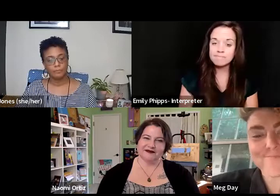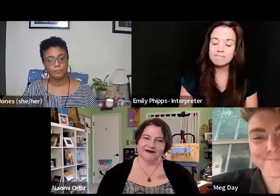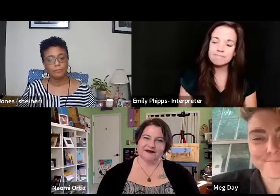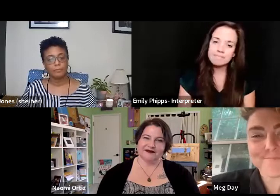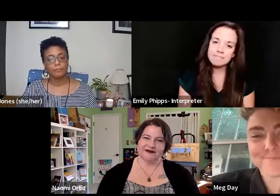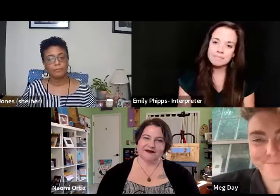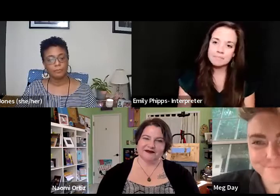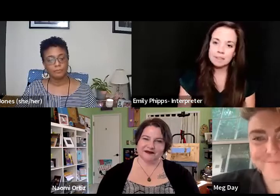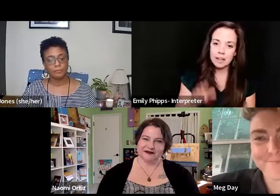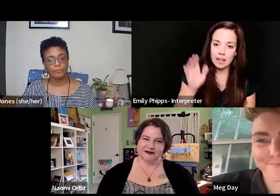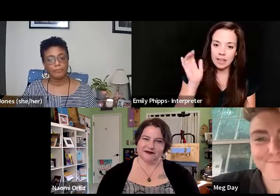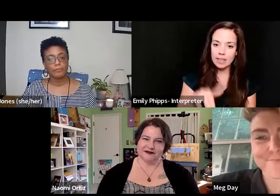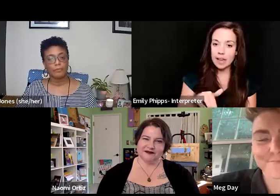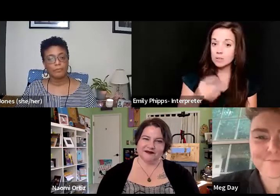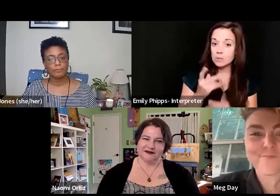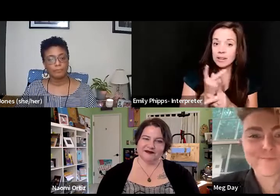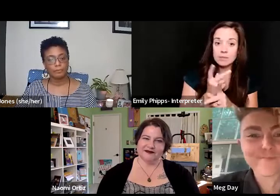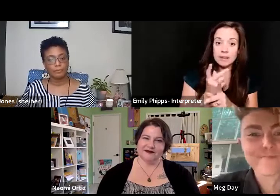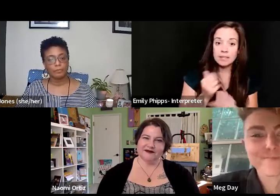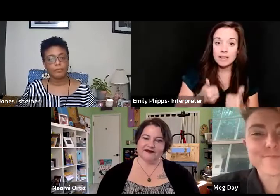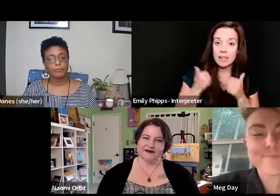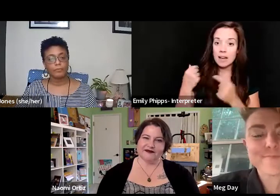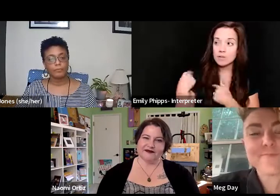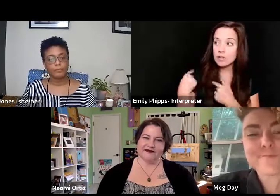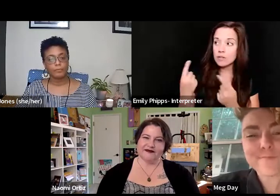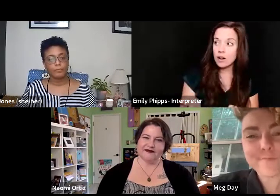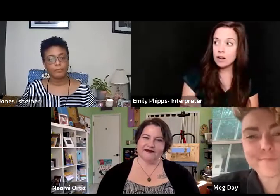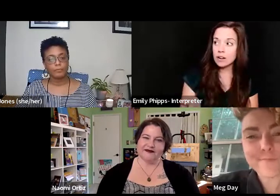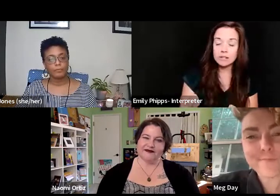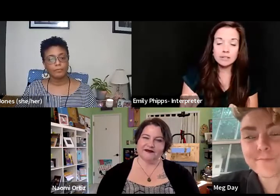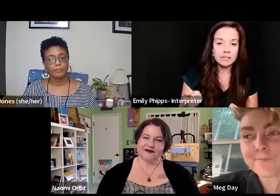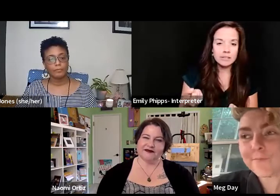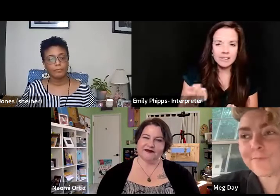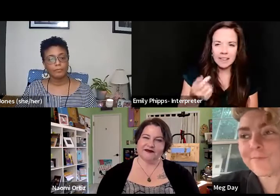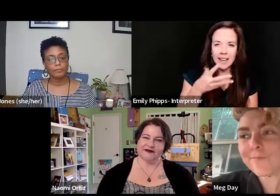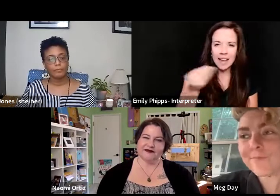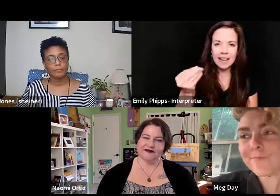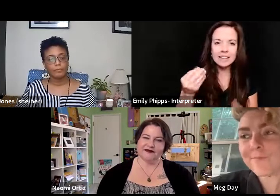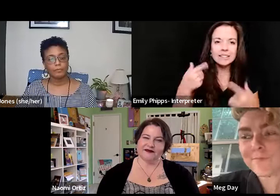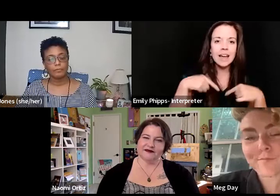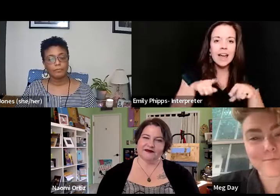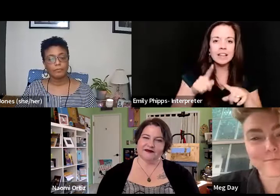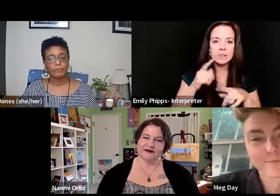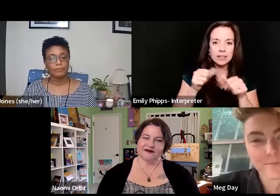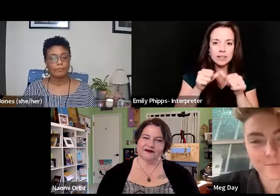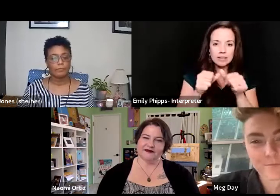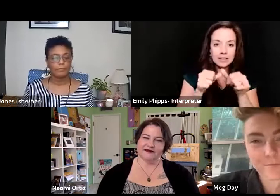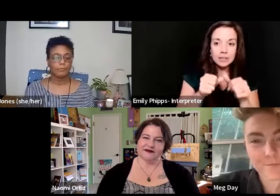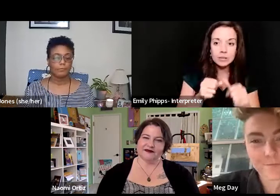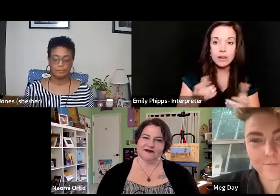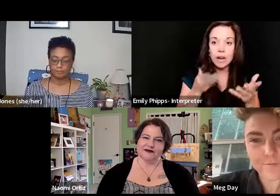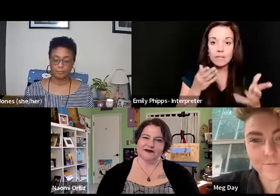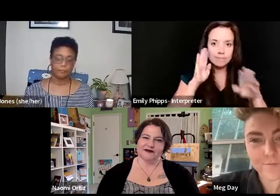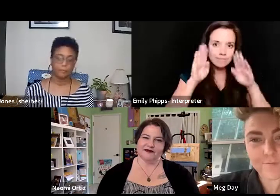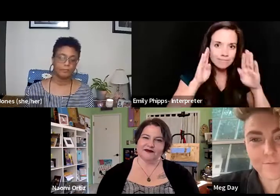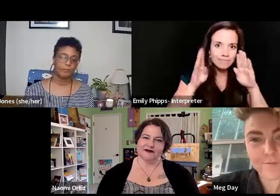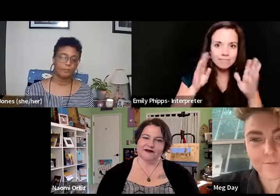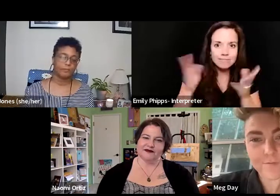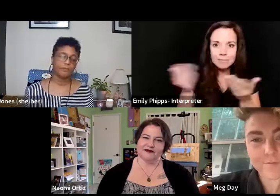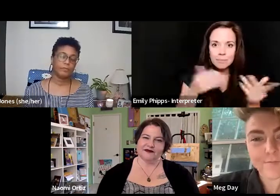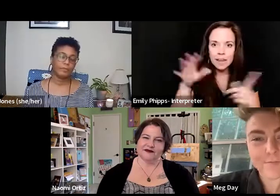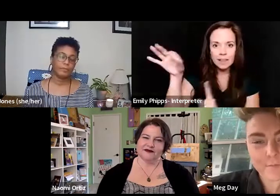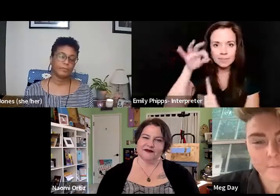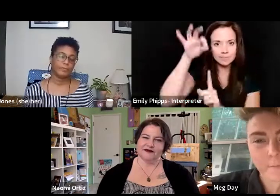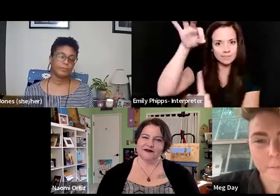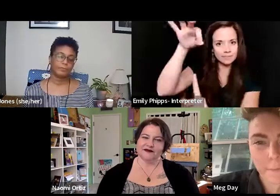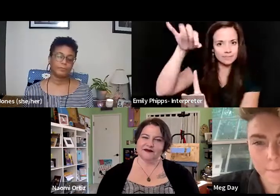Because that's what's kept us alive so far. It's not. And as we continue, they're going to be, they are going to offer some of us, hey, come on, be the token, you know, be the